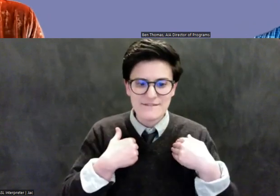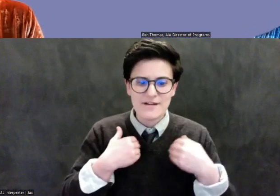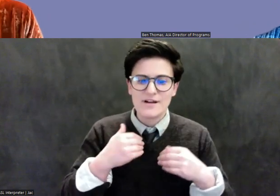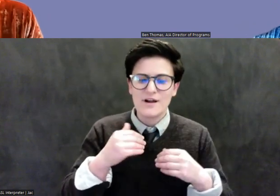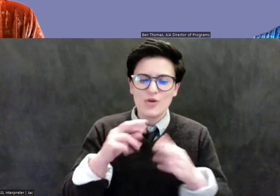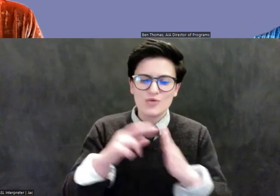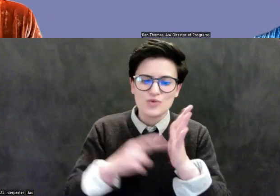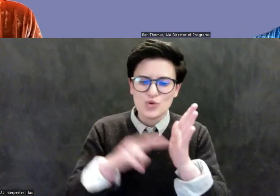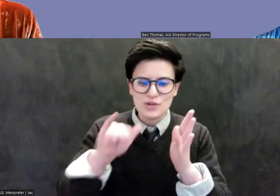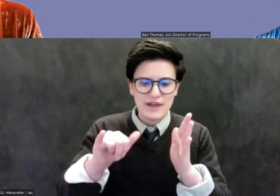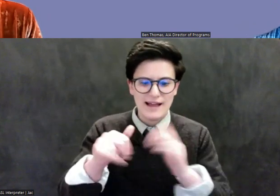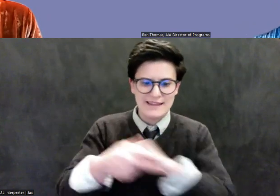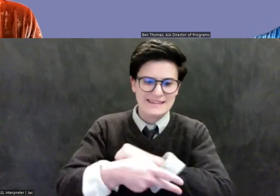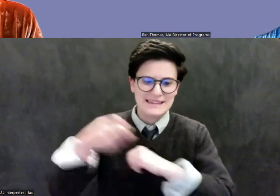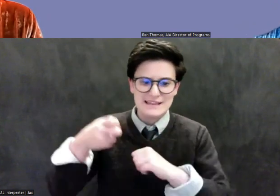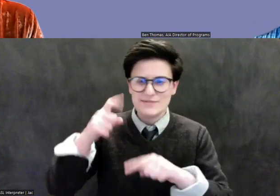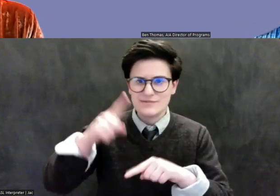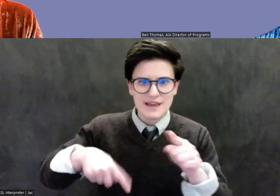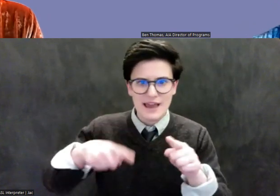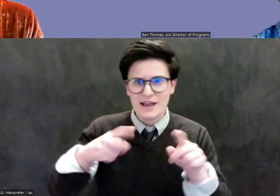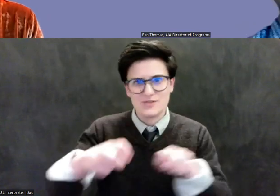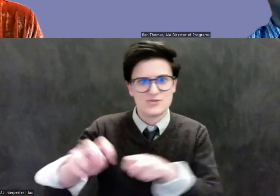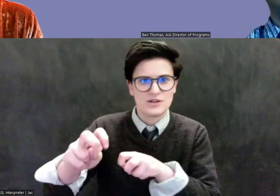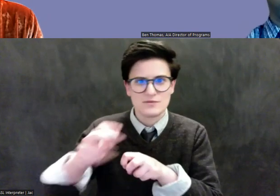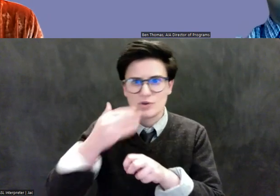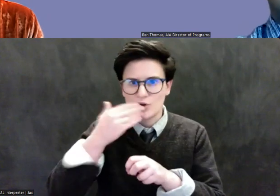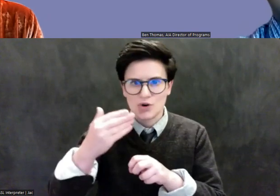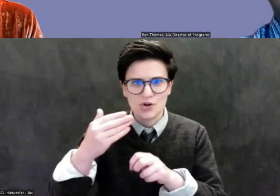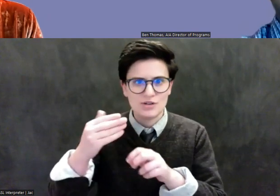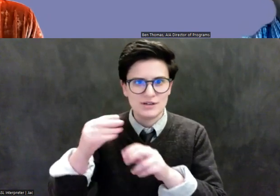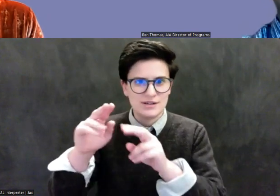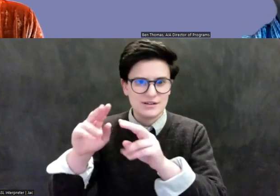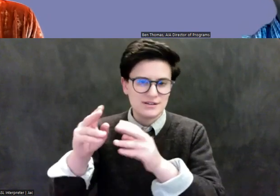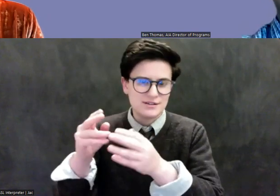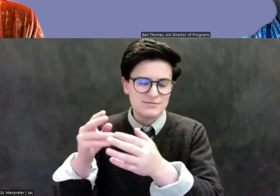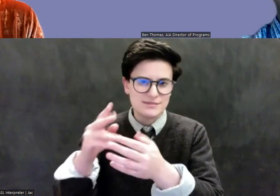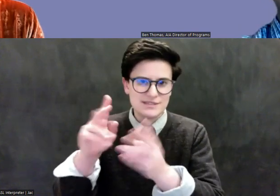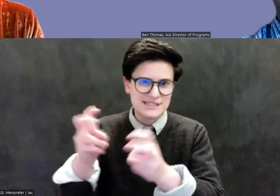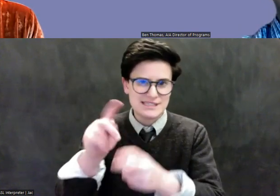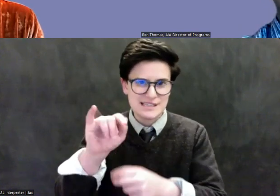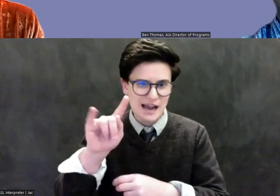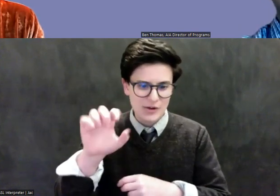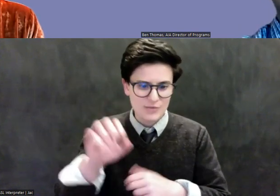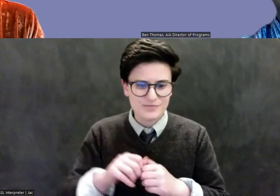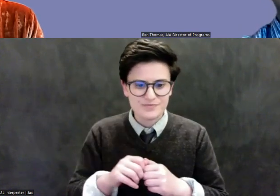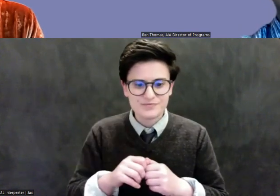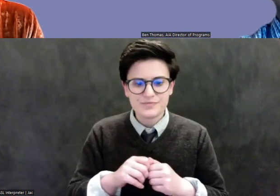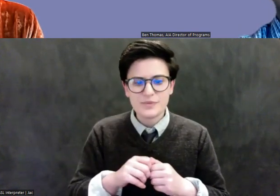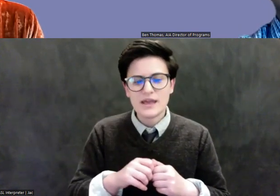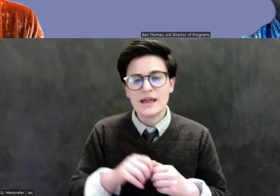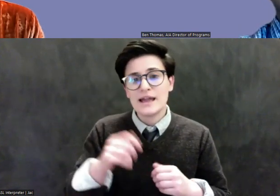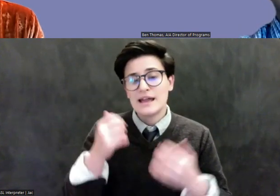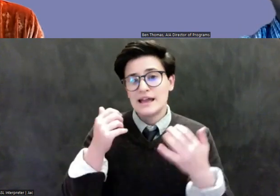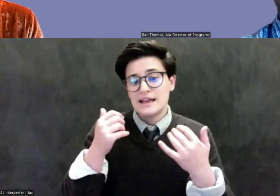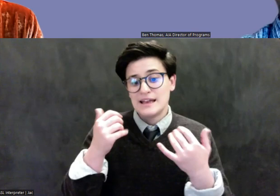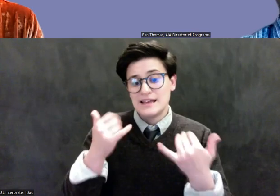this with statutes of limitations and things like this. can often seem like a legal fiction, but his death did not make the property legal. was stolen